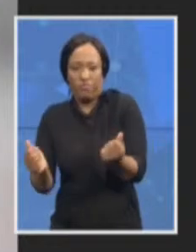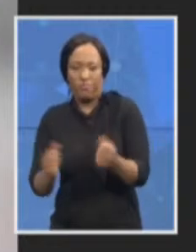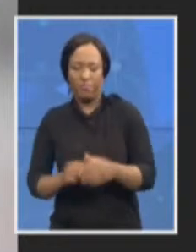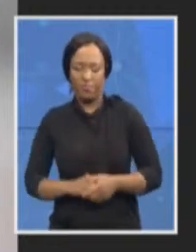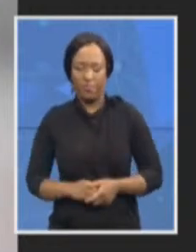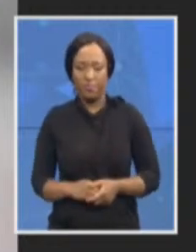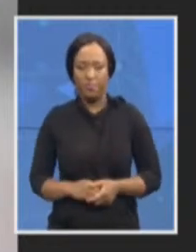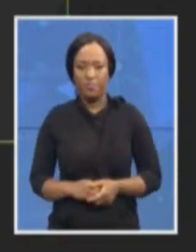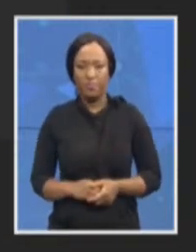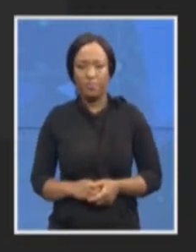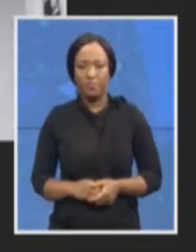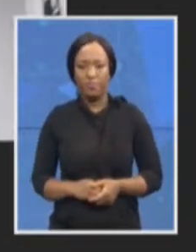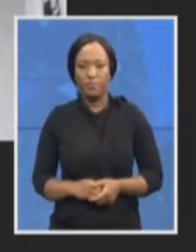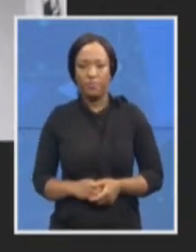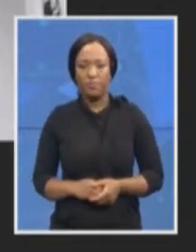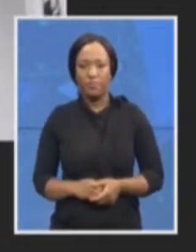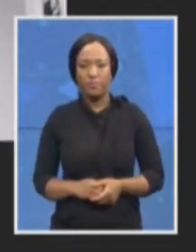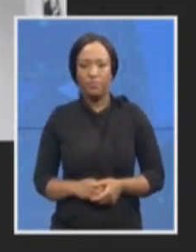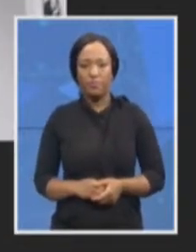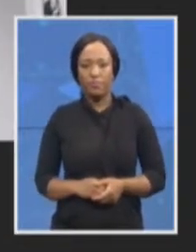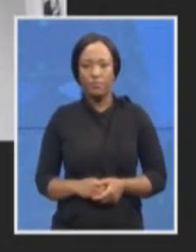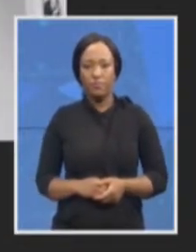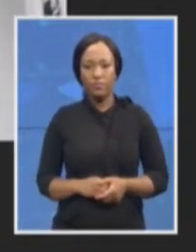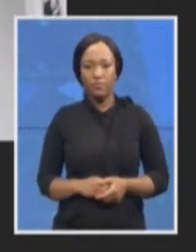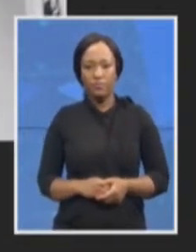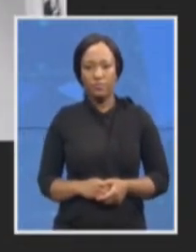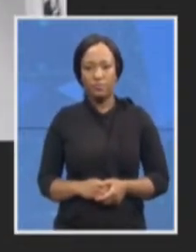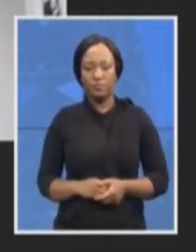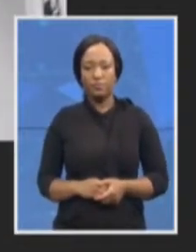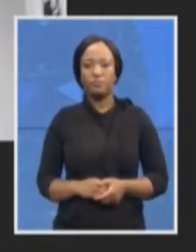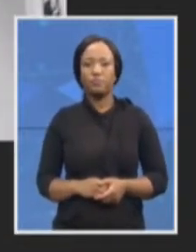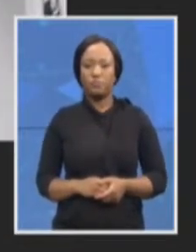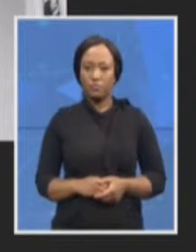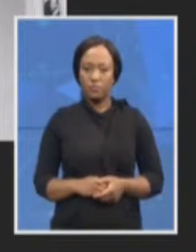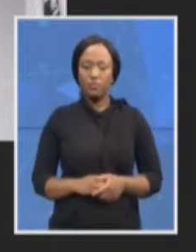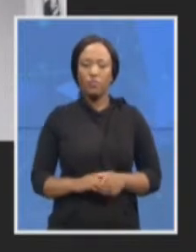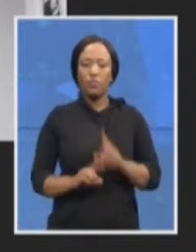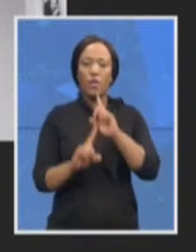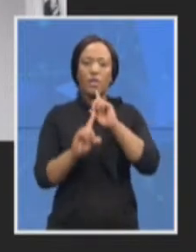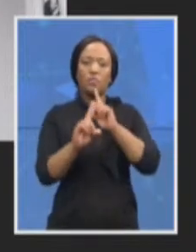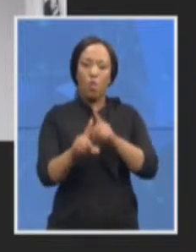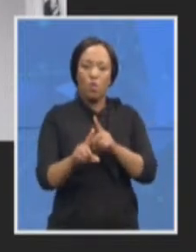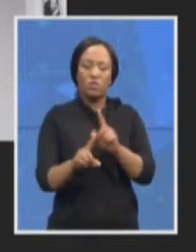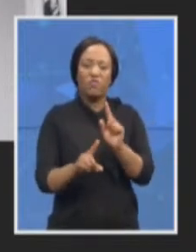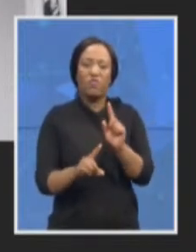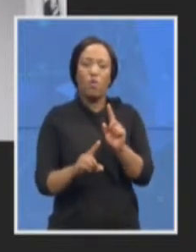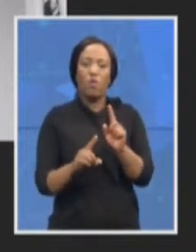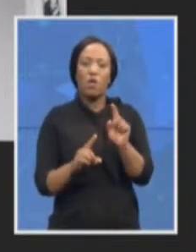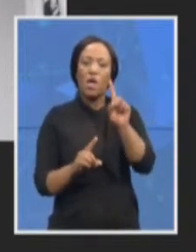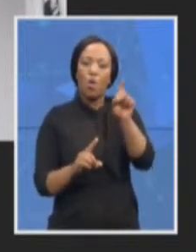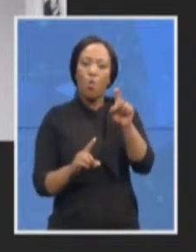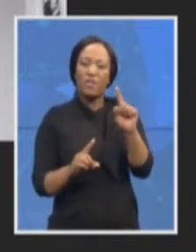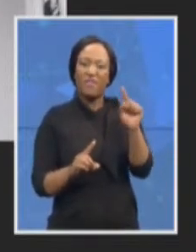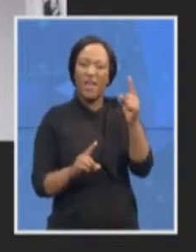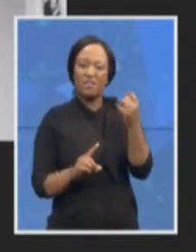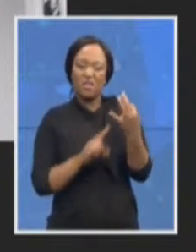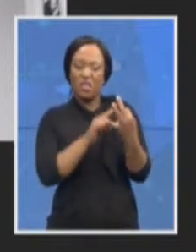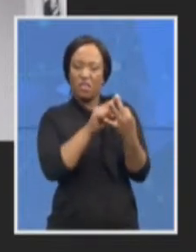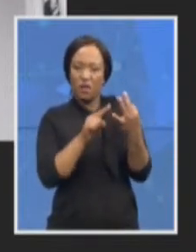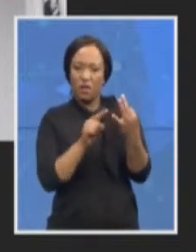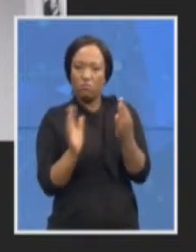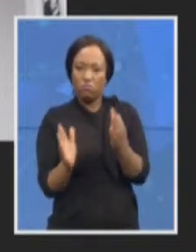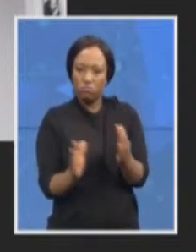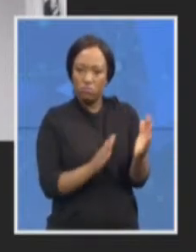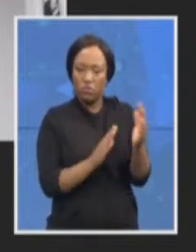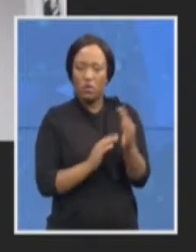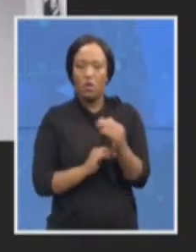OK, that's responses to the first round. We proceed to the next group of three which is